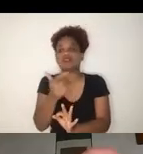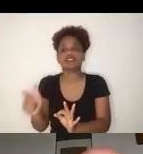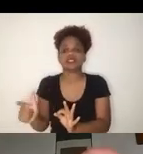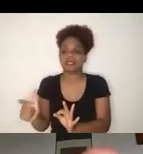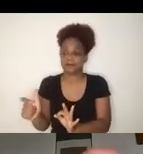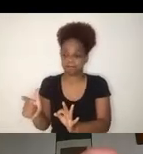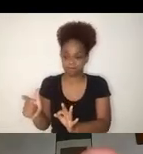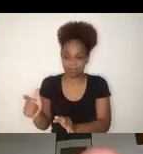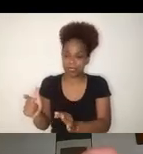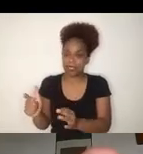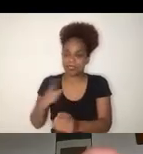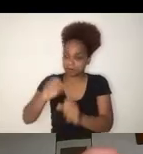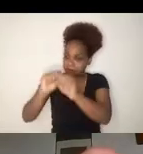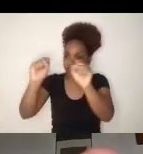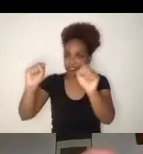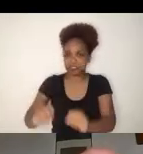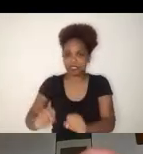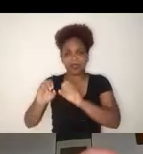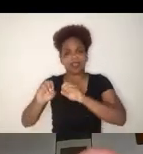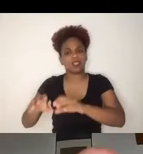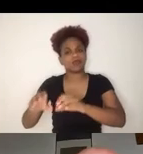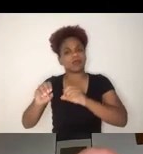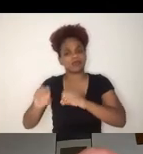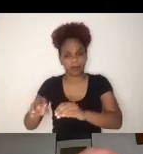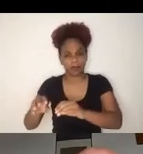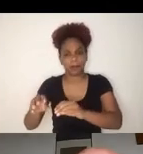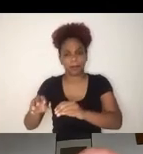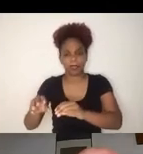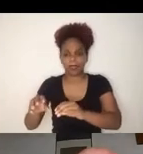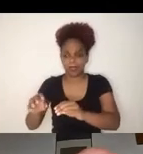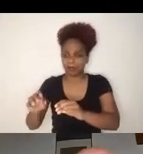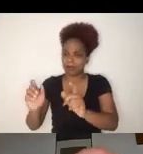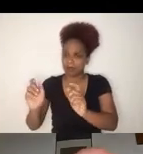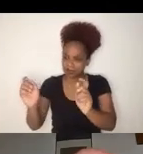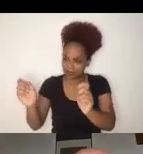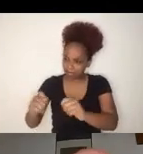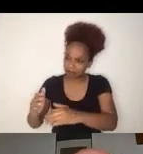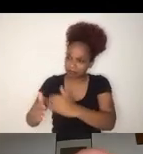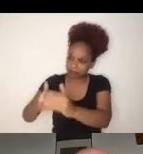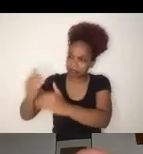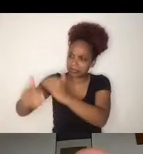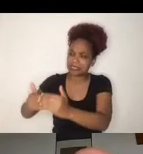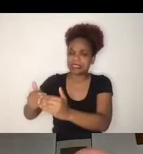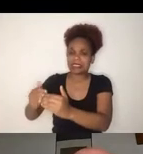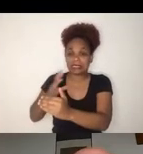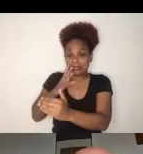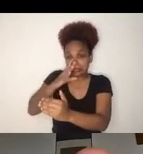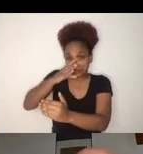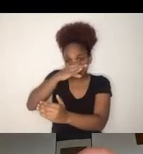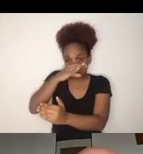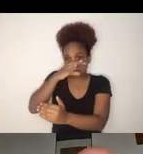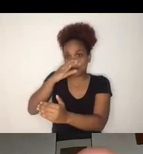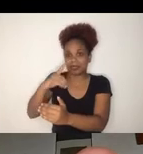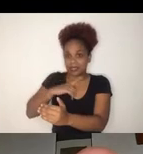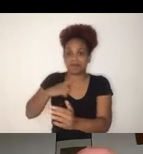allow it to be resilient in this crisis. Let's look